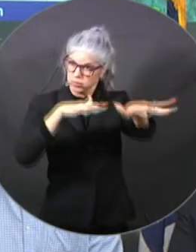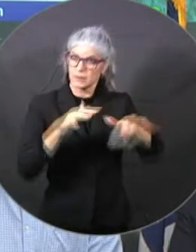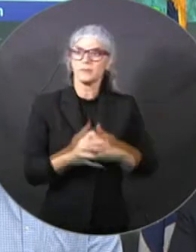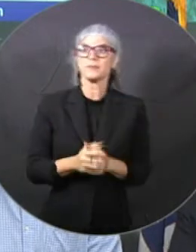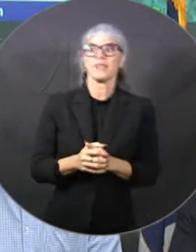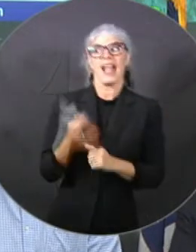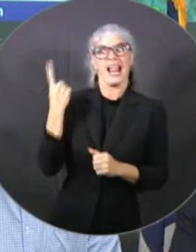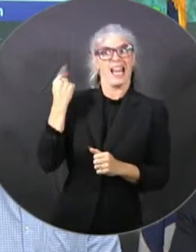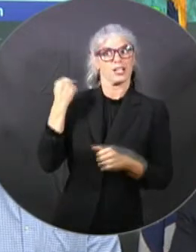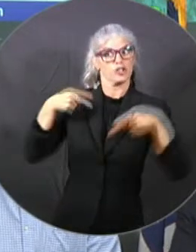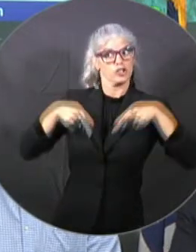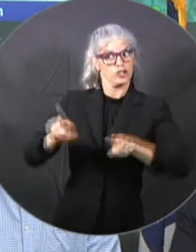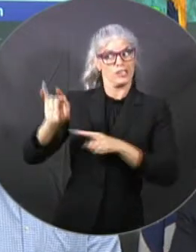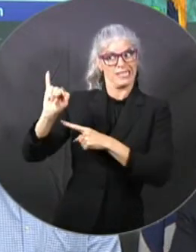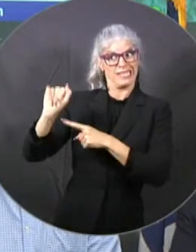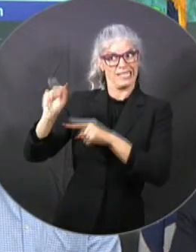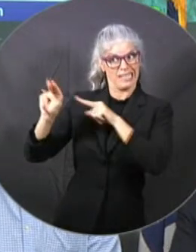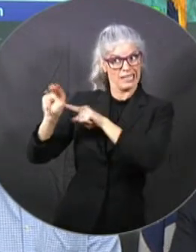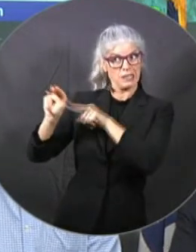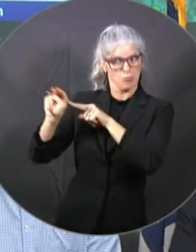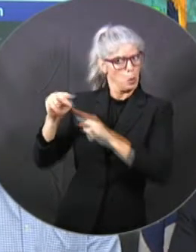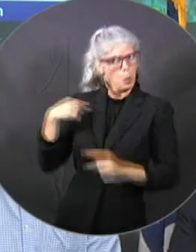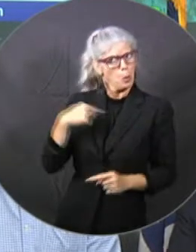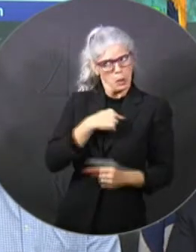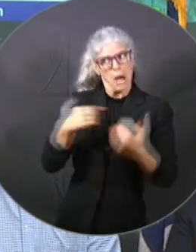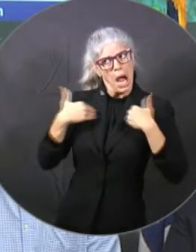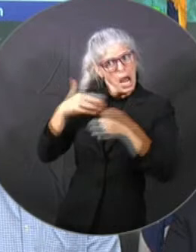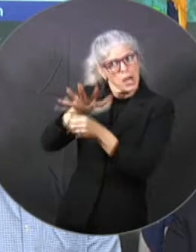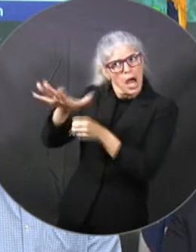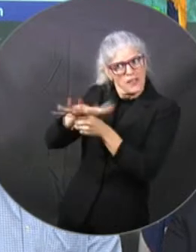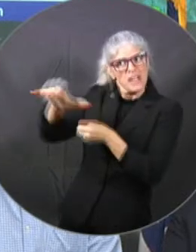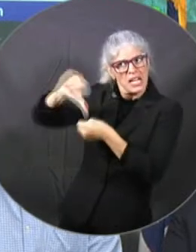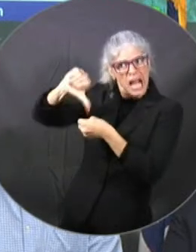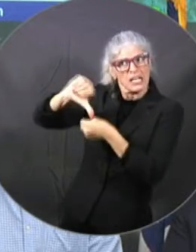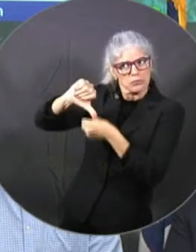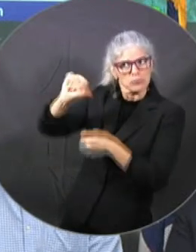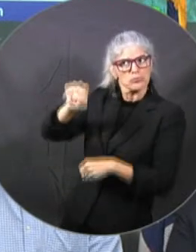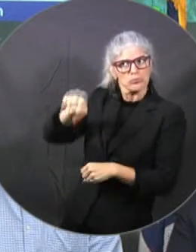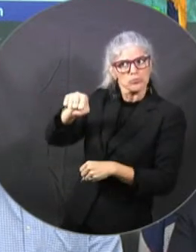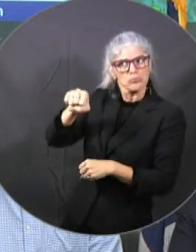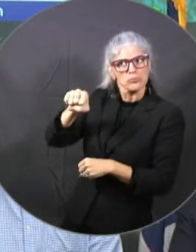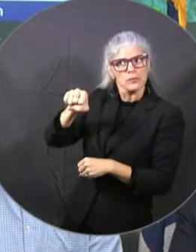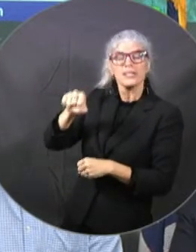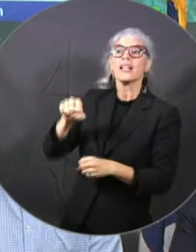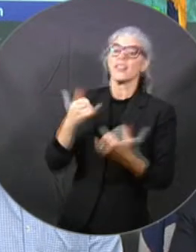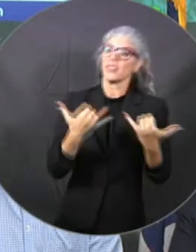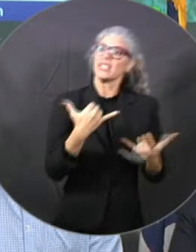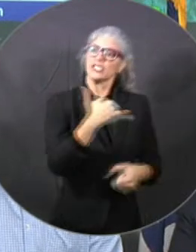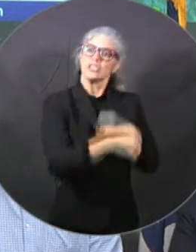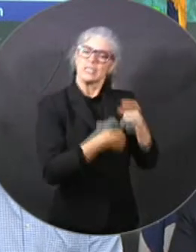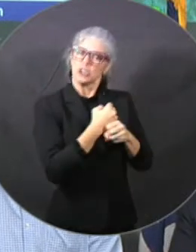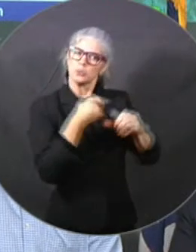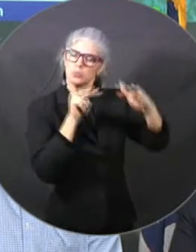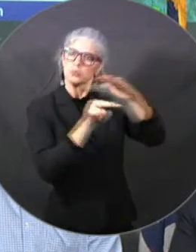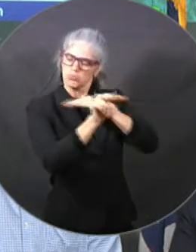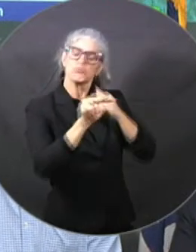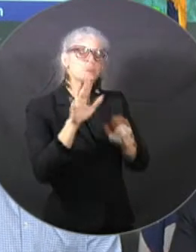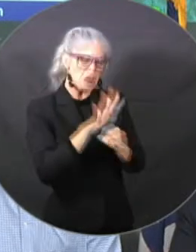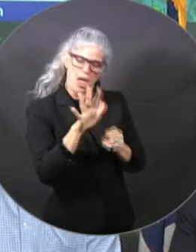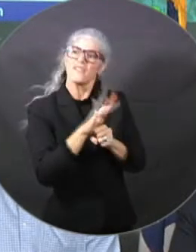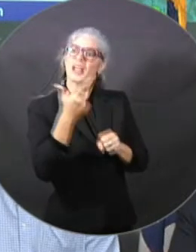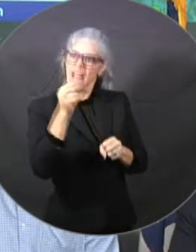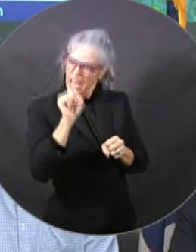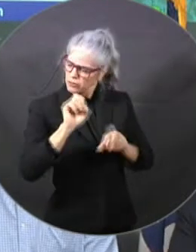be able to have fuel to be able to get that back on target. As soon as the storm passes, we have seven urban search and rescue teams